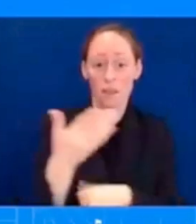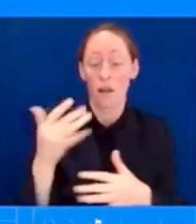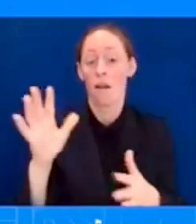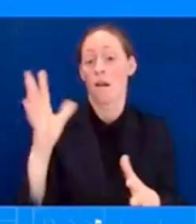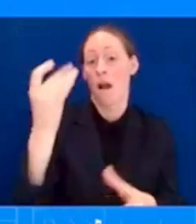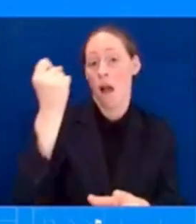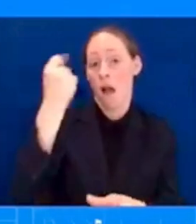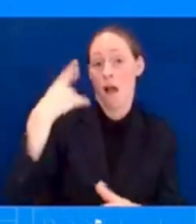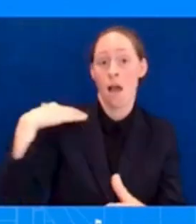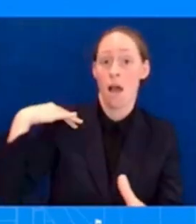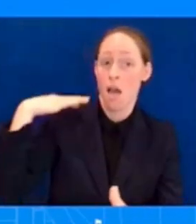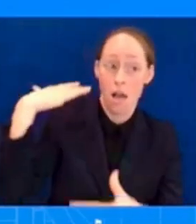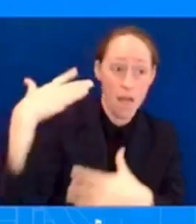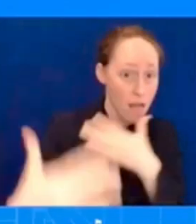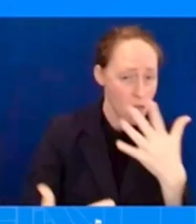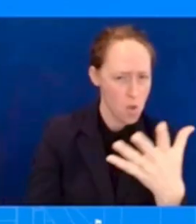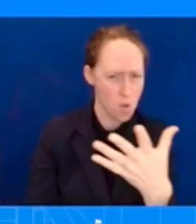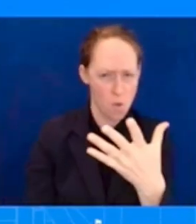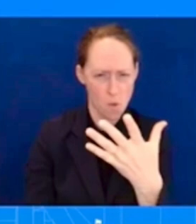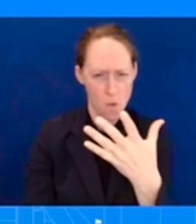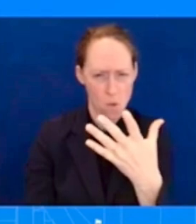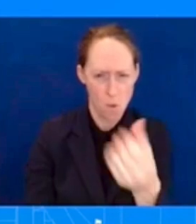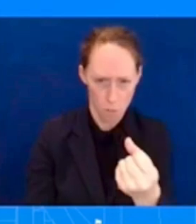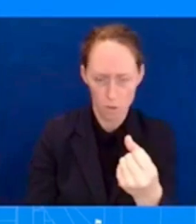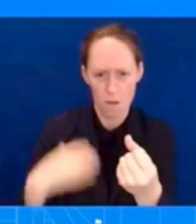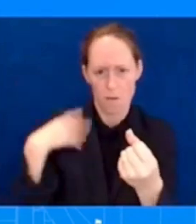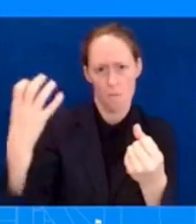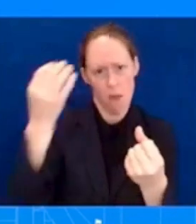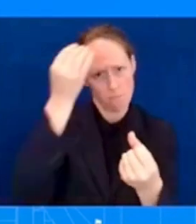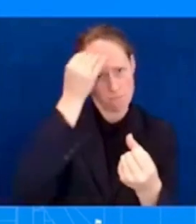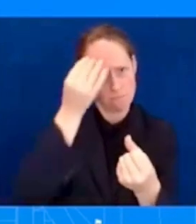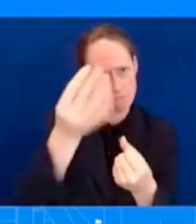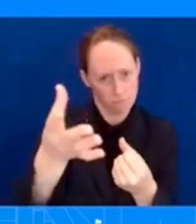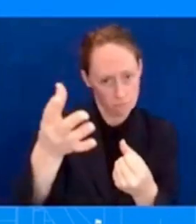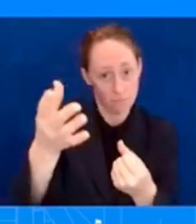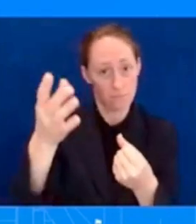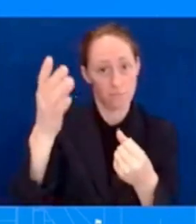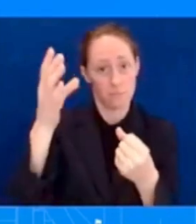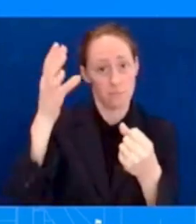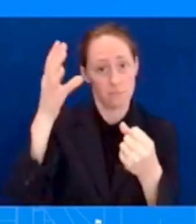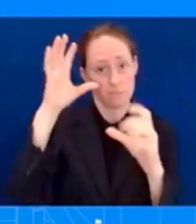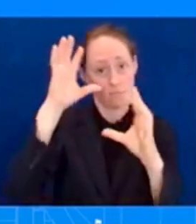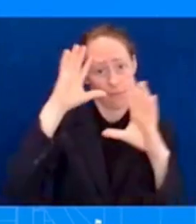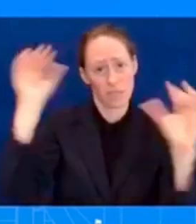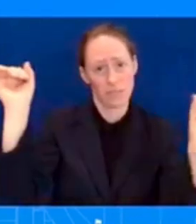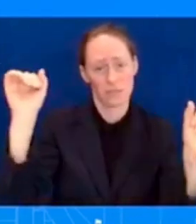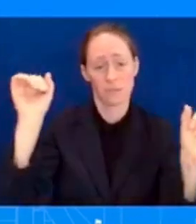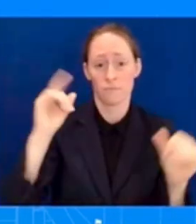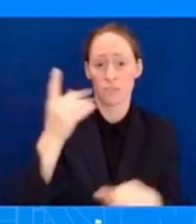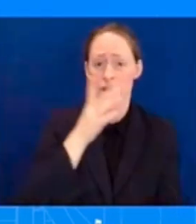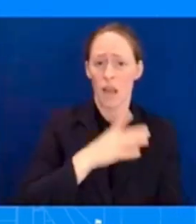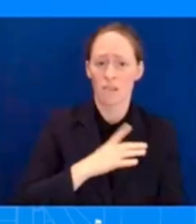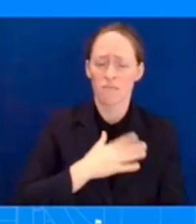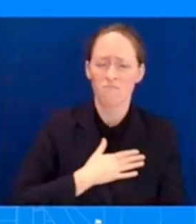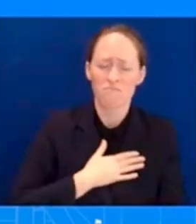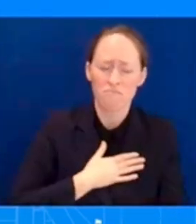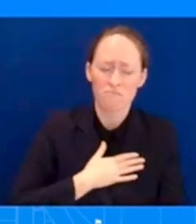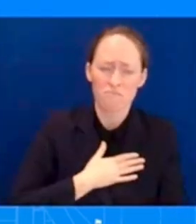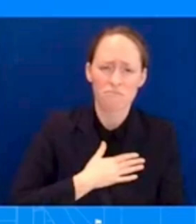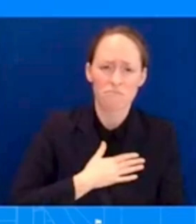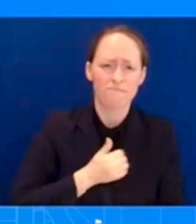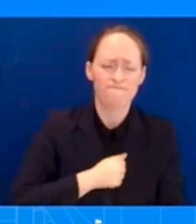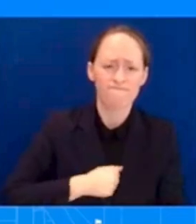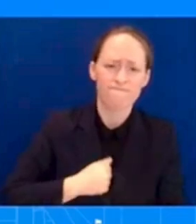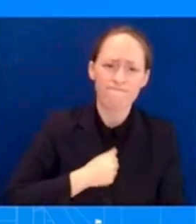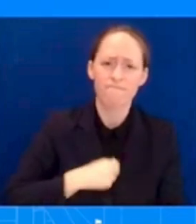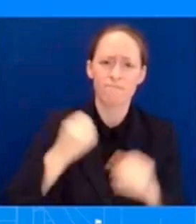first lady are praying for families who are grieving their loved ones and for everyone who has suffered devastating losses of